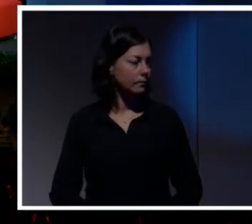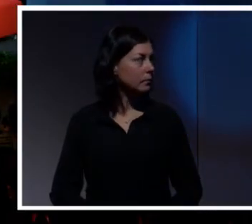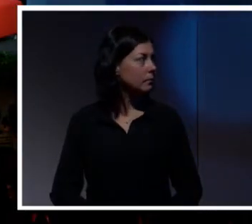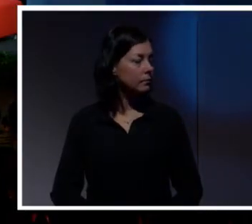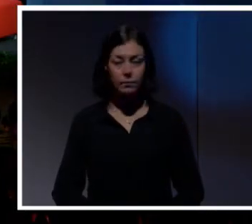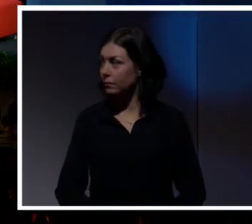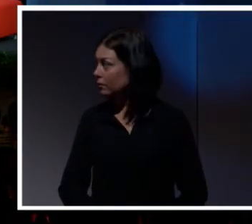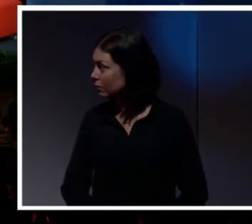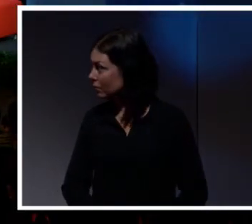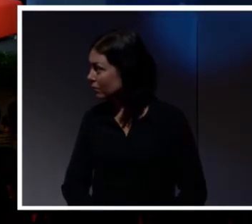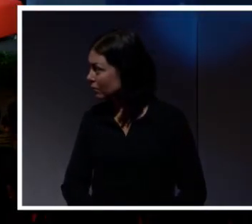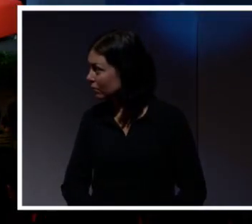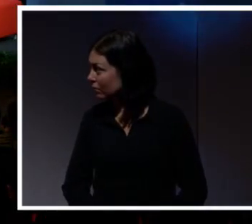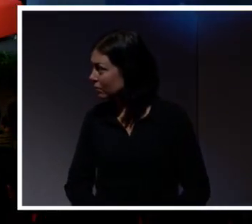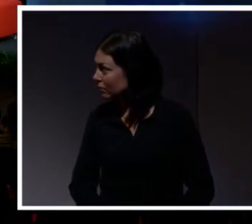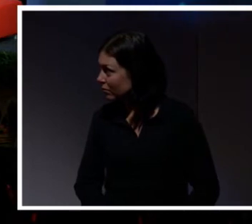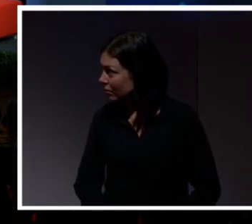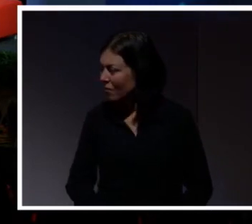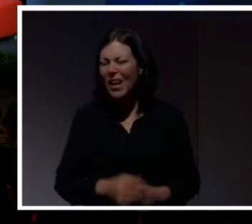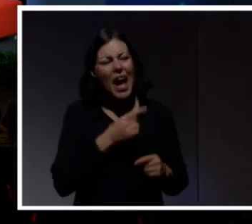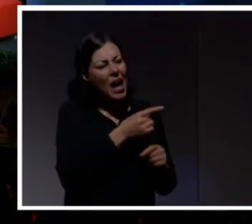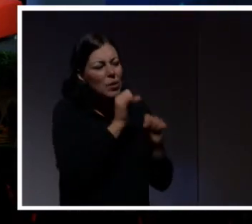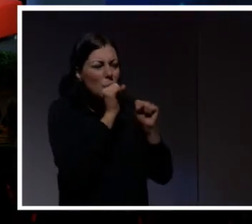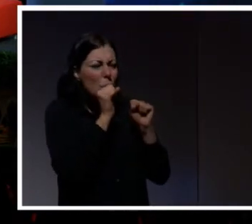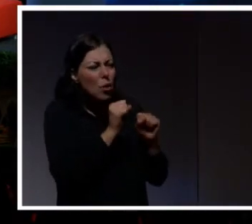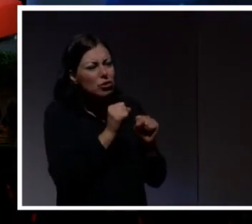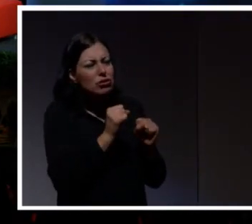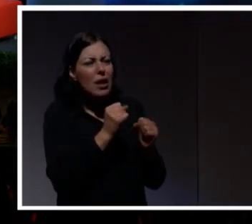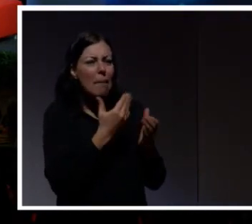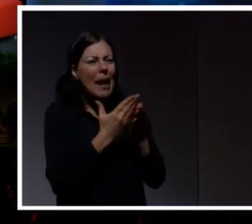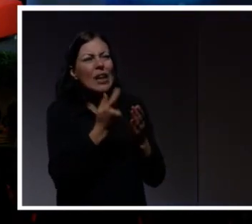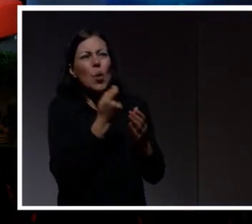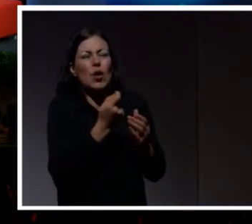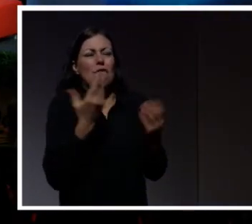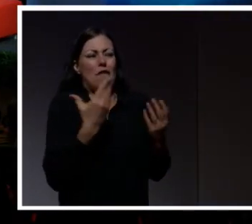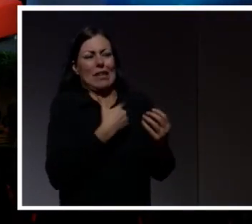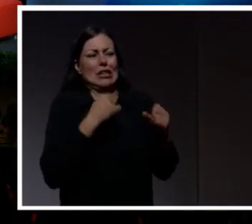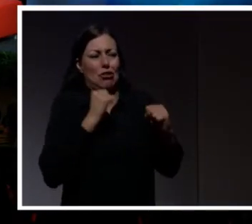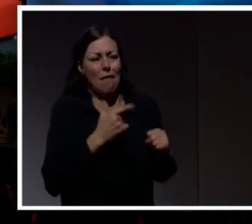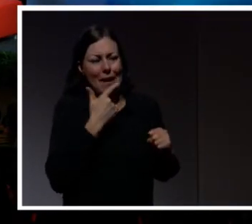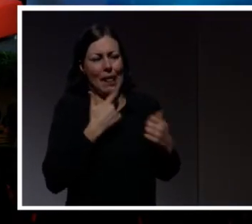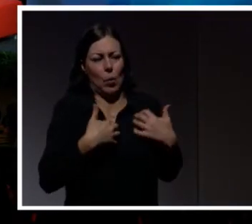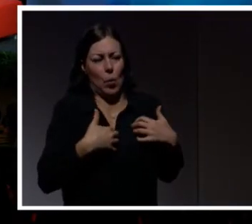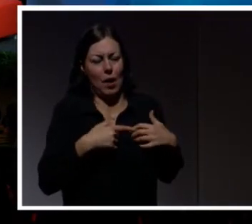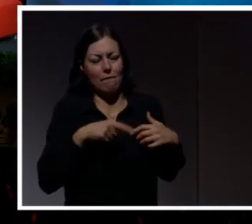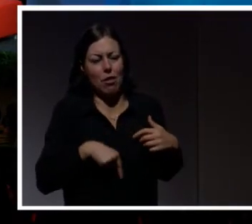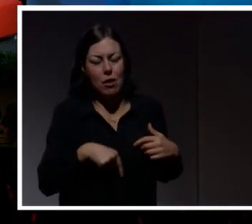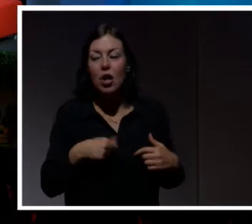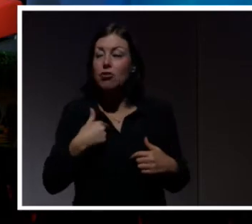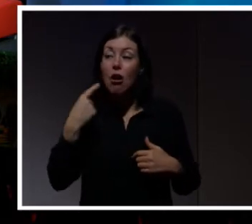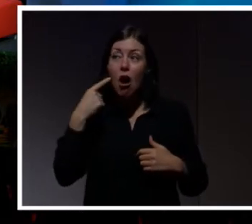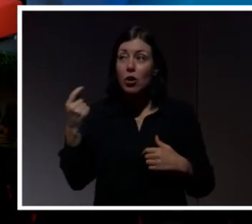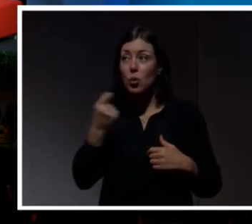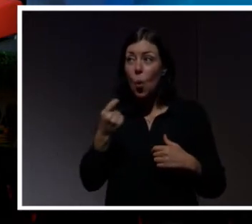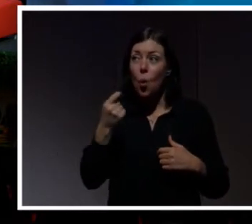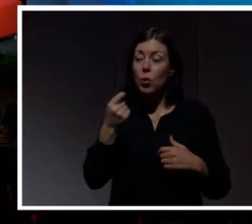I will not let you leave the stage before you tell us something about what we should really be worried about. Right. So I've heard a few speakers talk about this